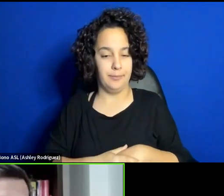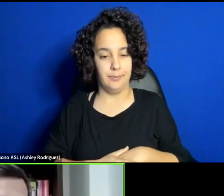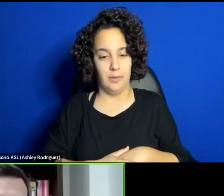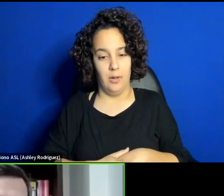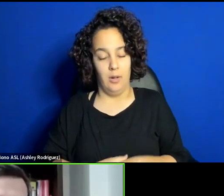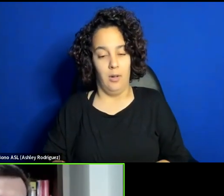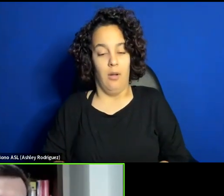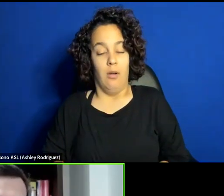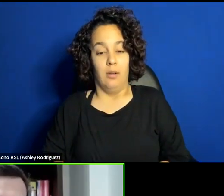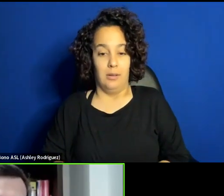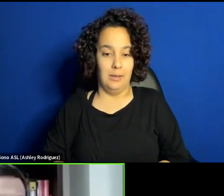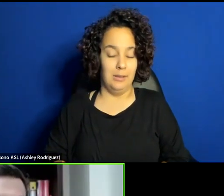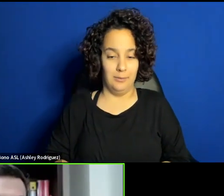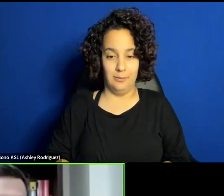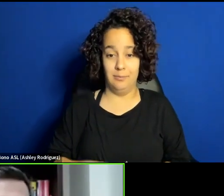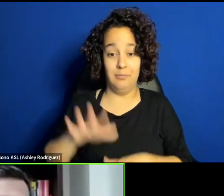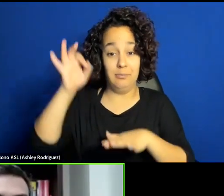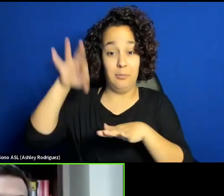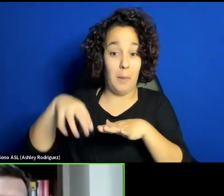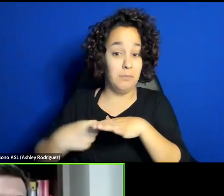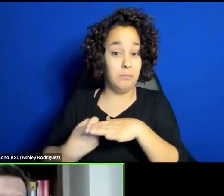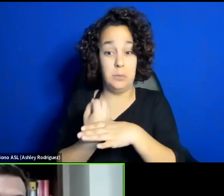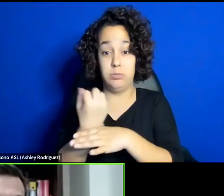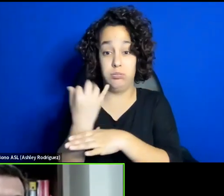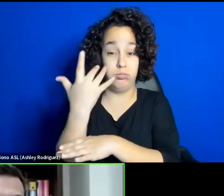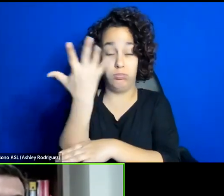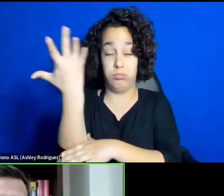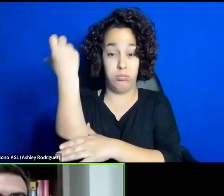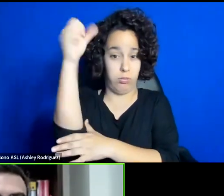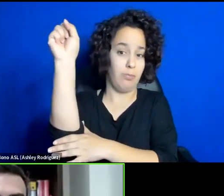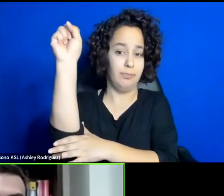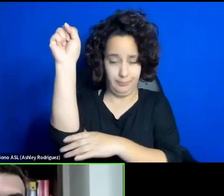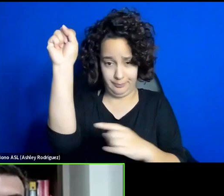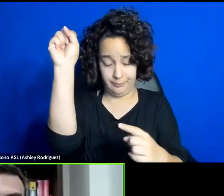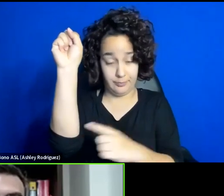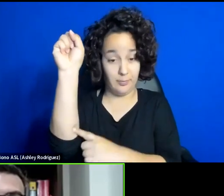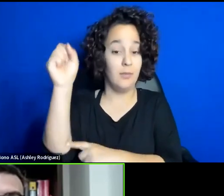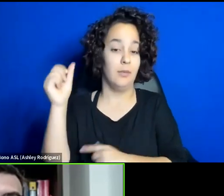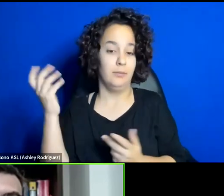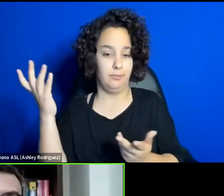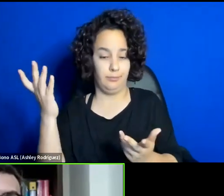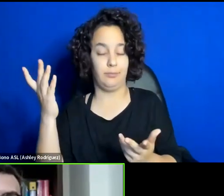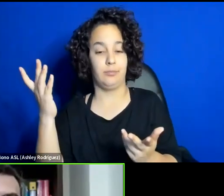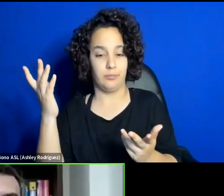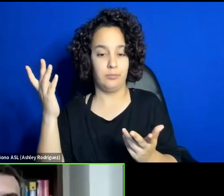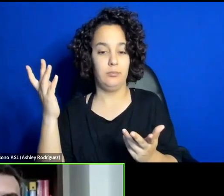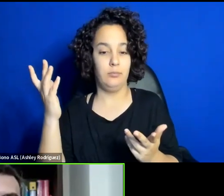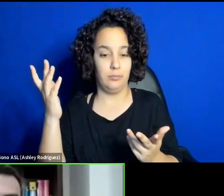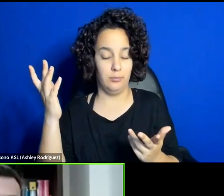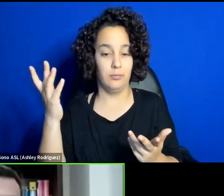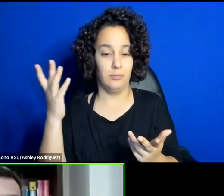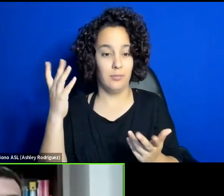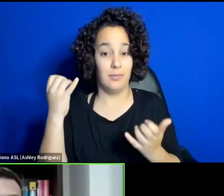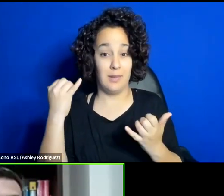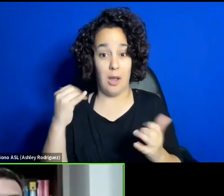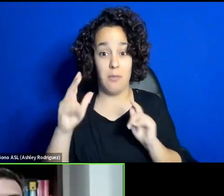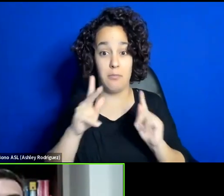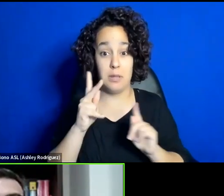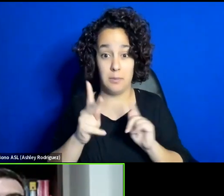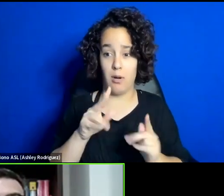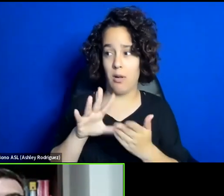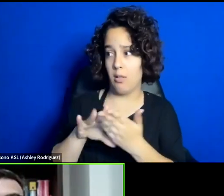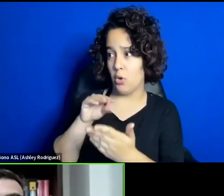uprising. Maybe theatre students learn things that they are now putting to use, but